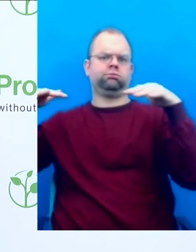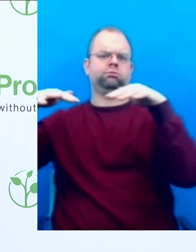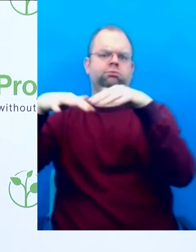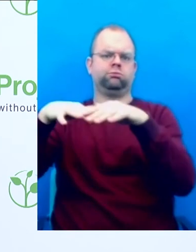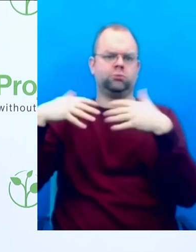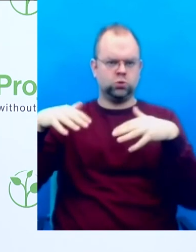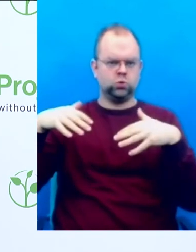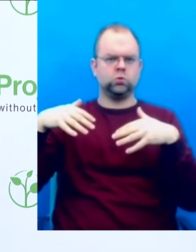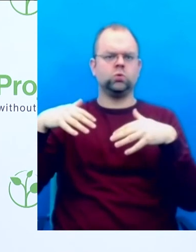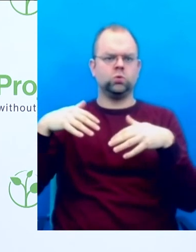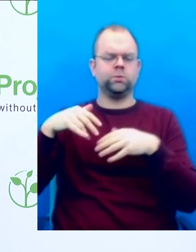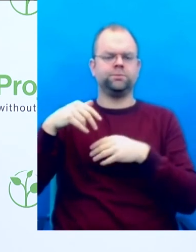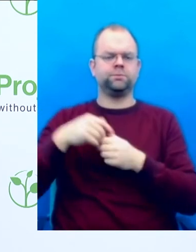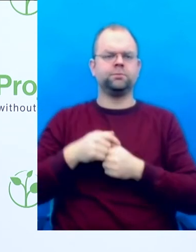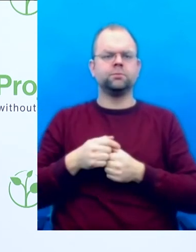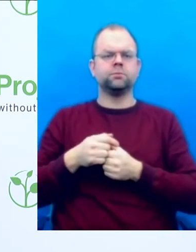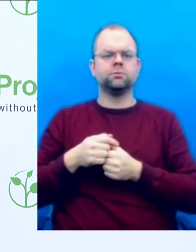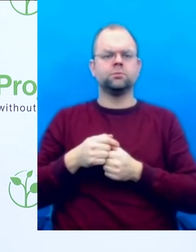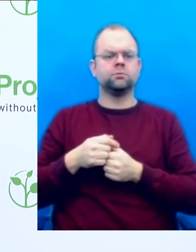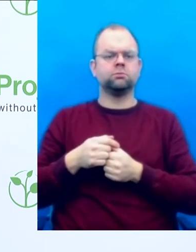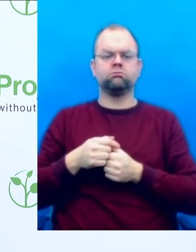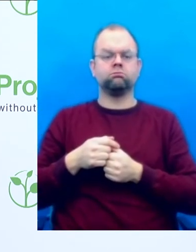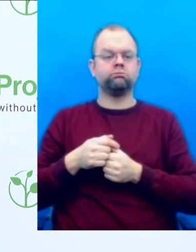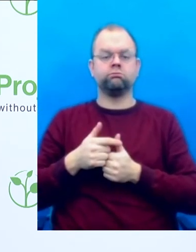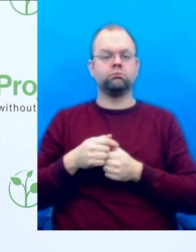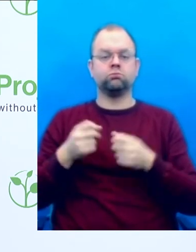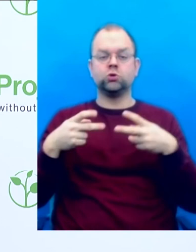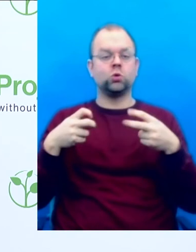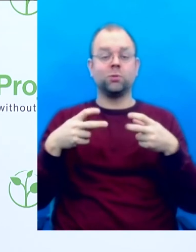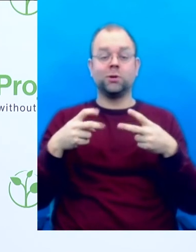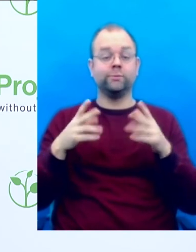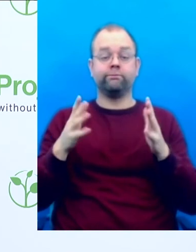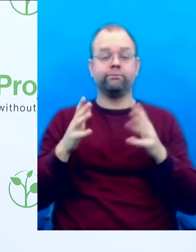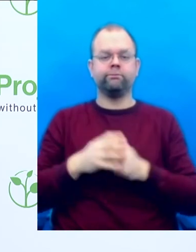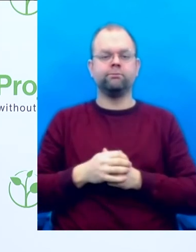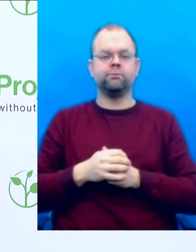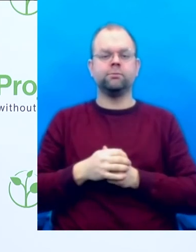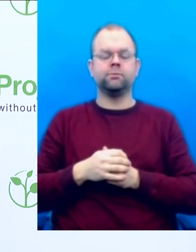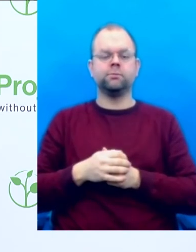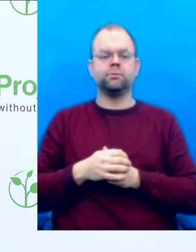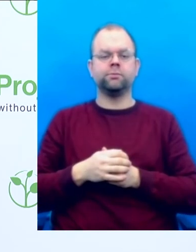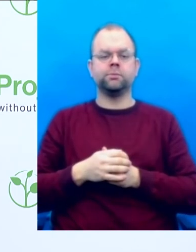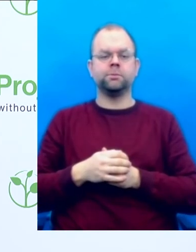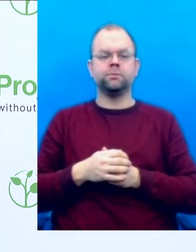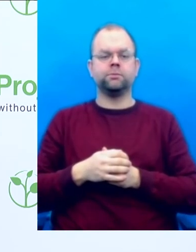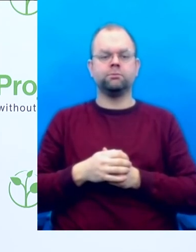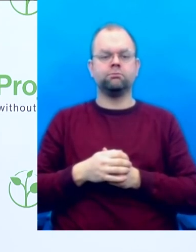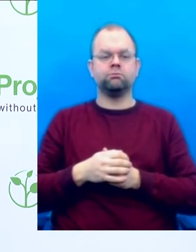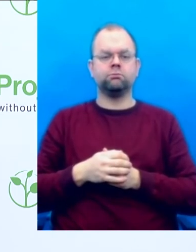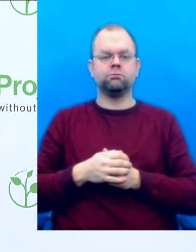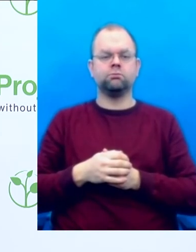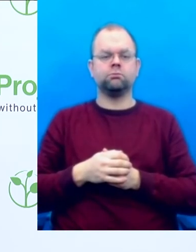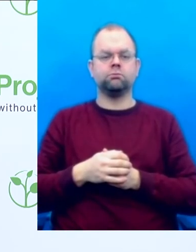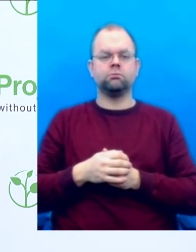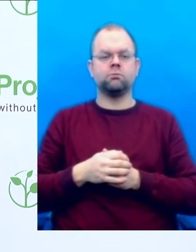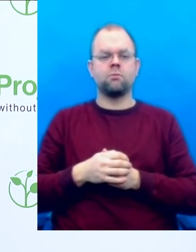that you're looking for? They have to bring something to the table. Could you describe this a little more, what these organizations would have to bring